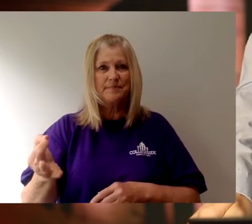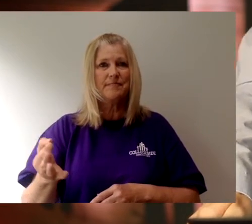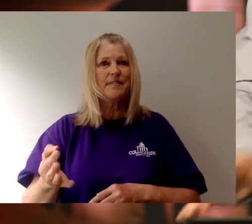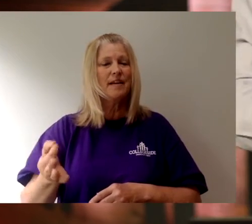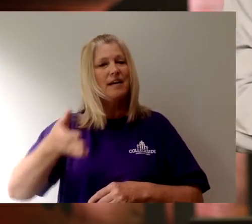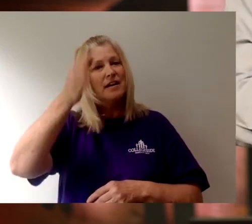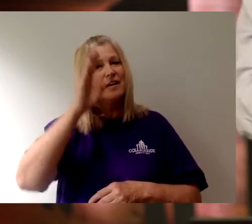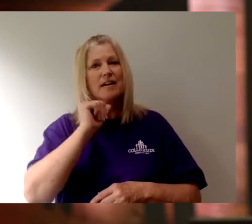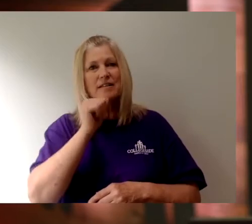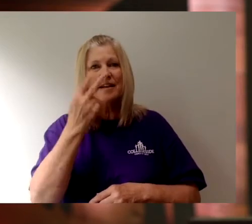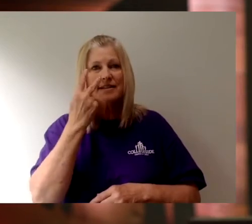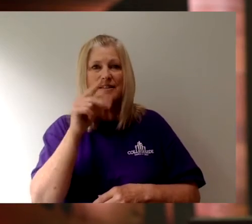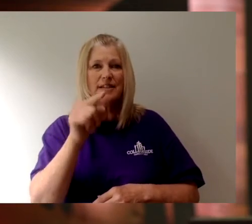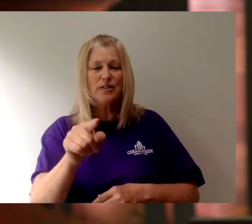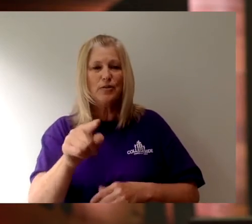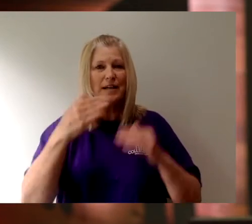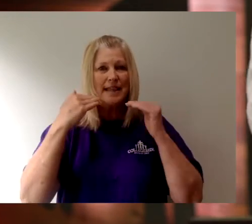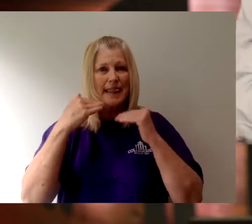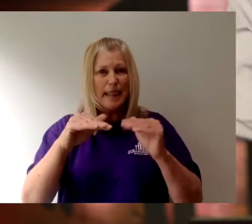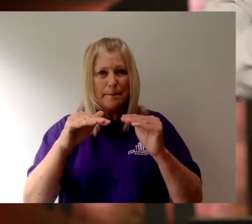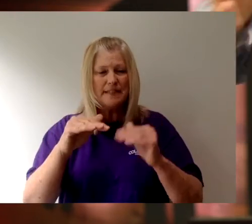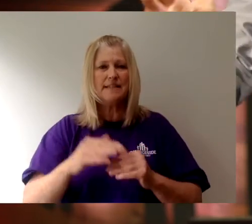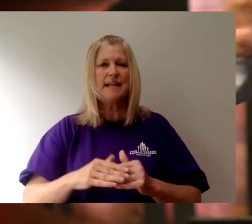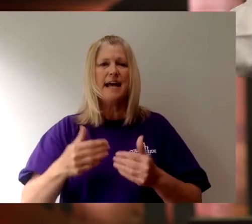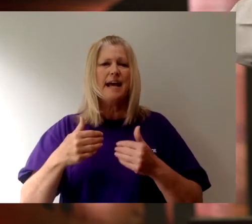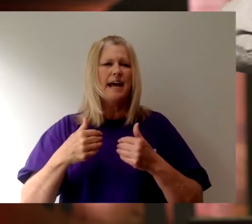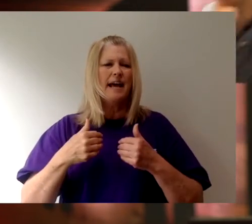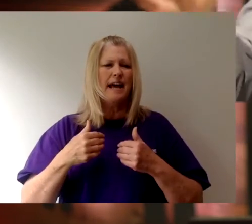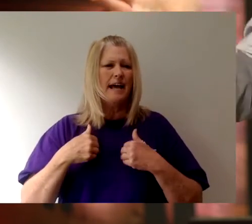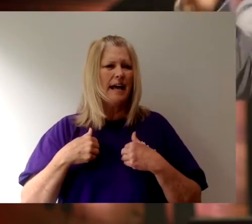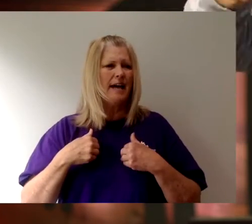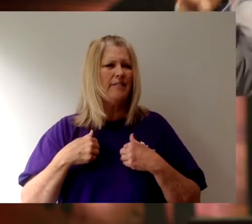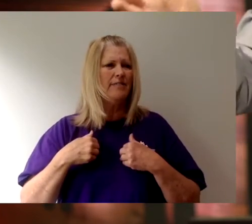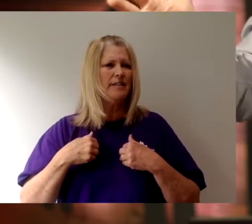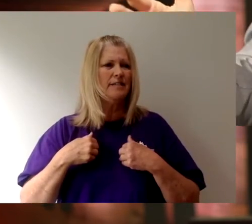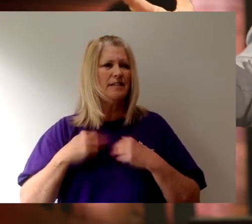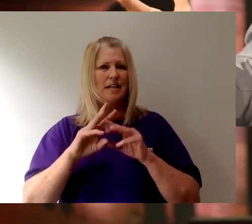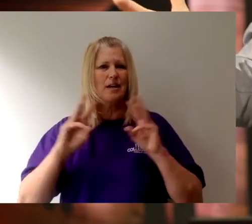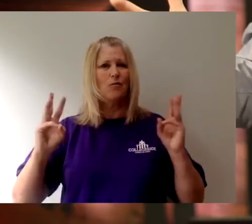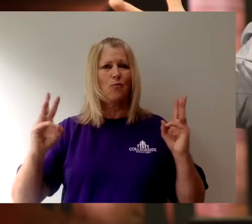He doesn't see you as limited, as having boundaries